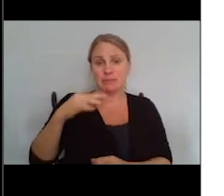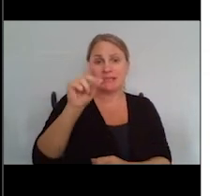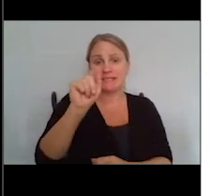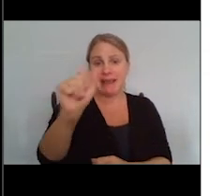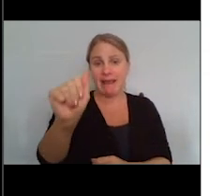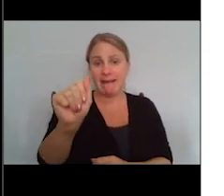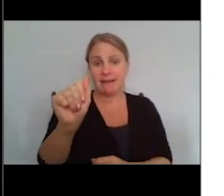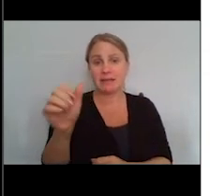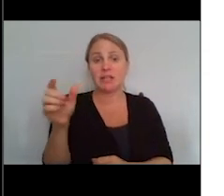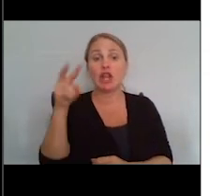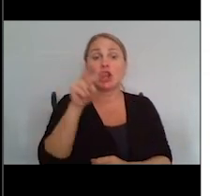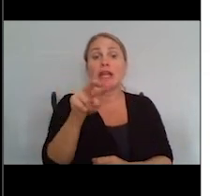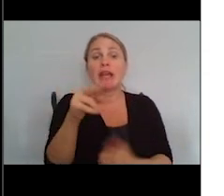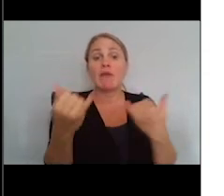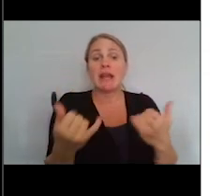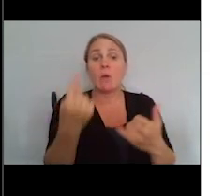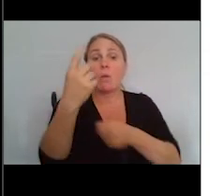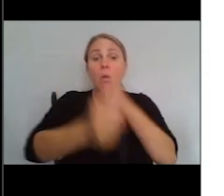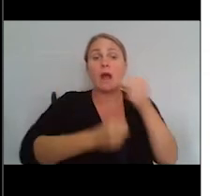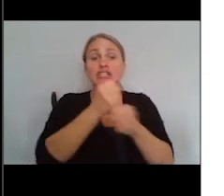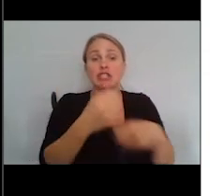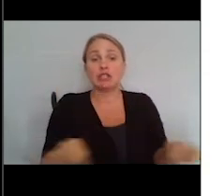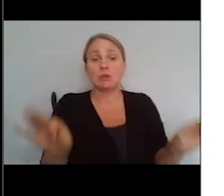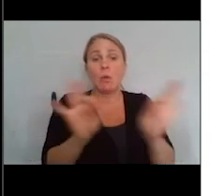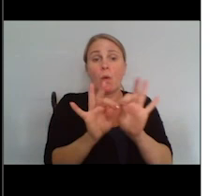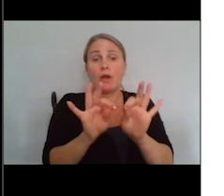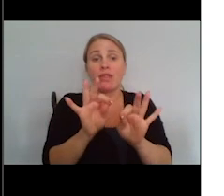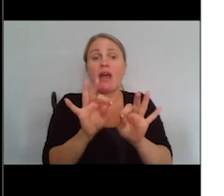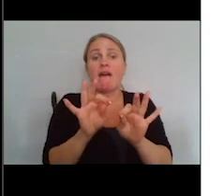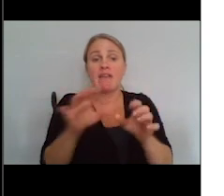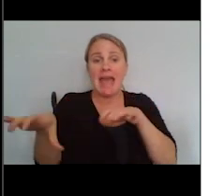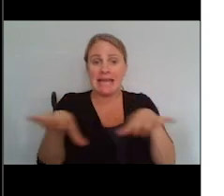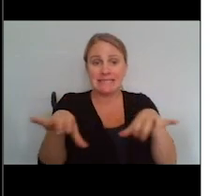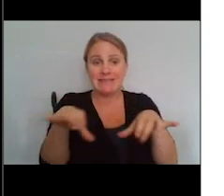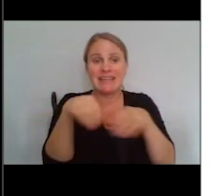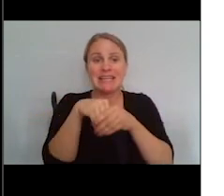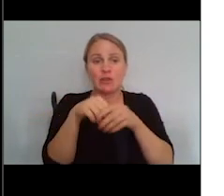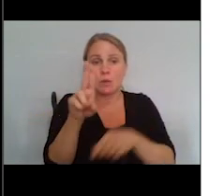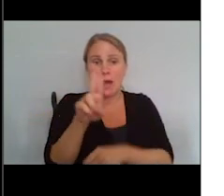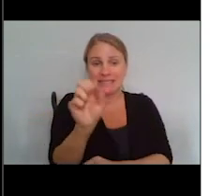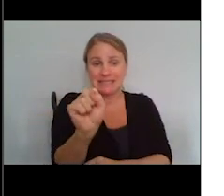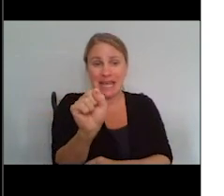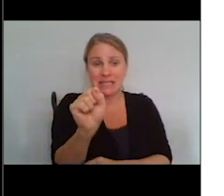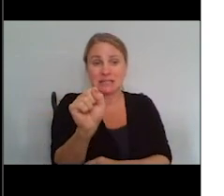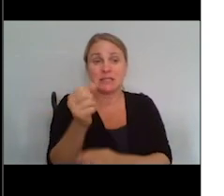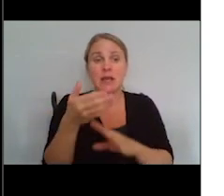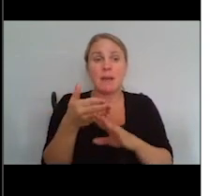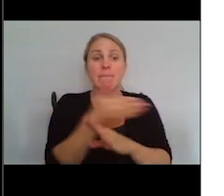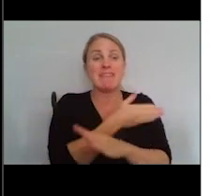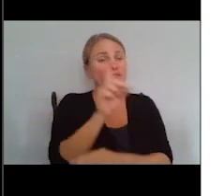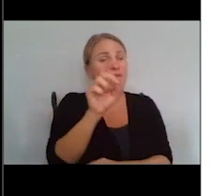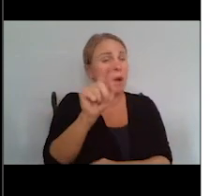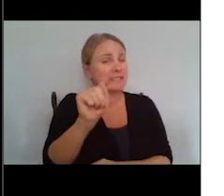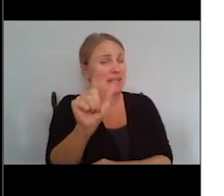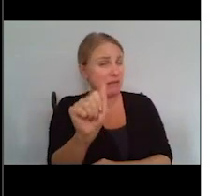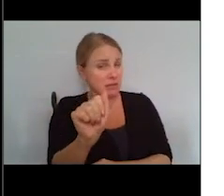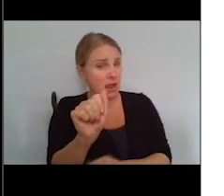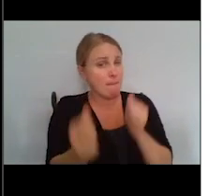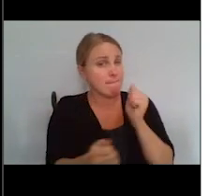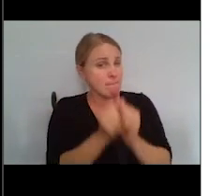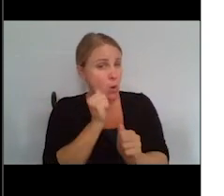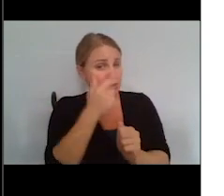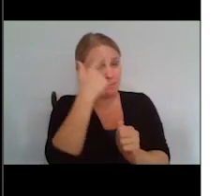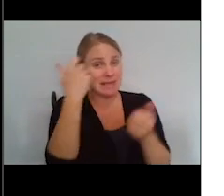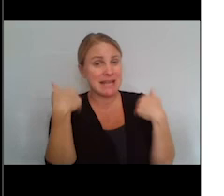looking at right now is one year's worth of COVID activity in the United States, predominantly before Delta, because it takes time to